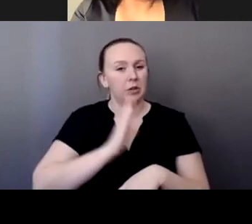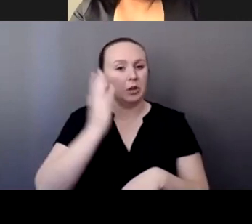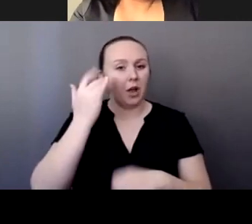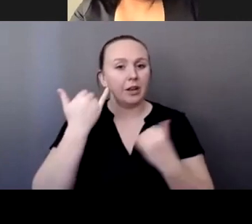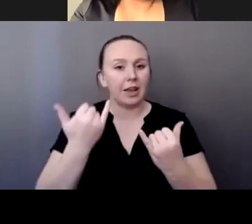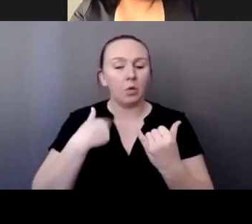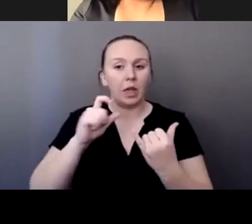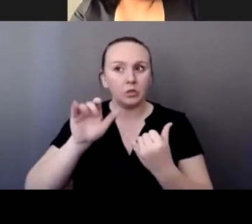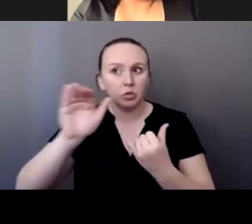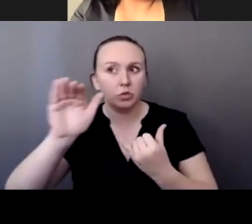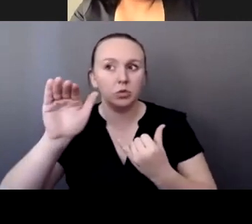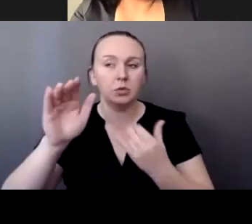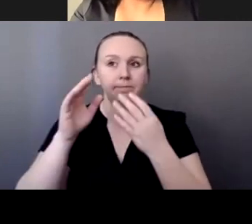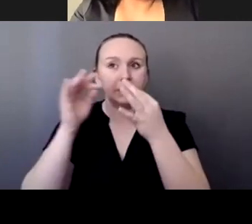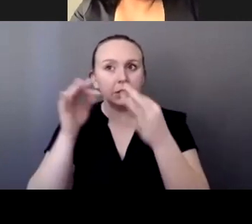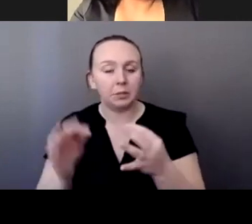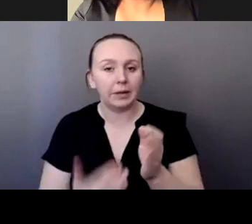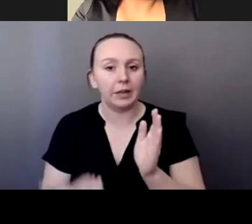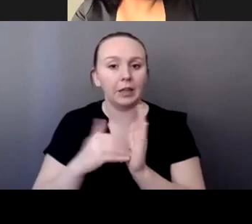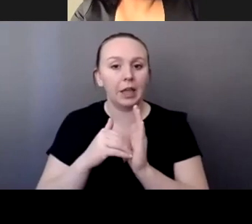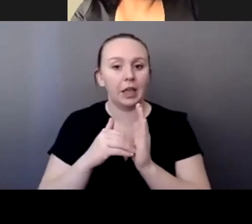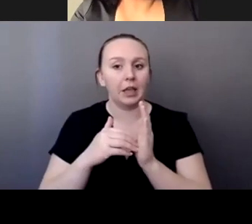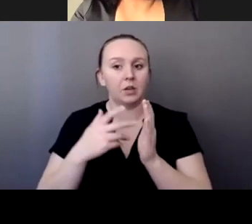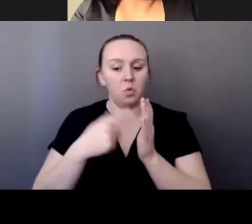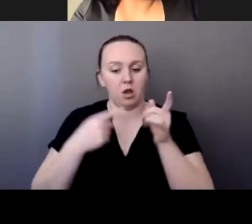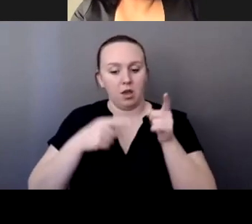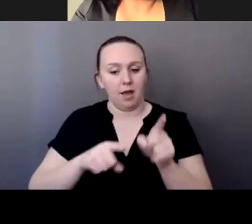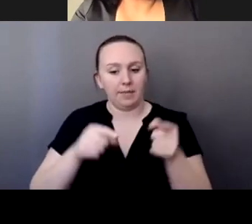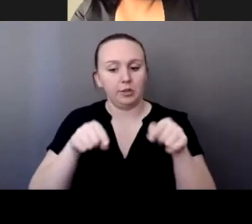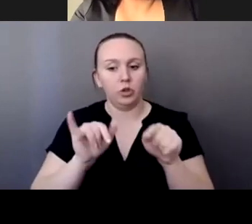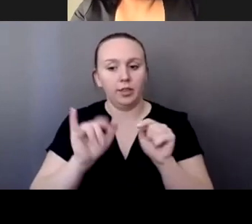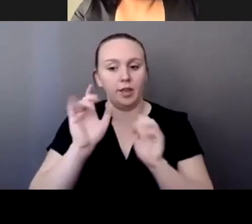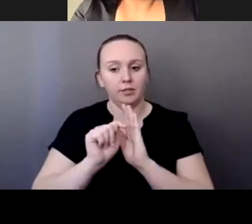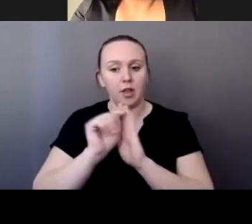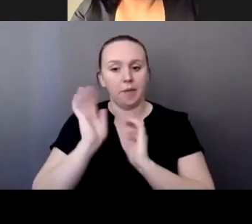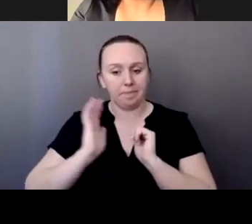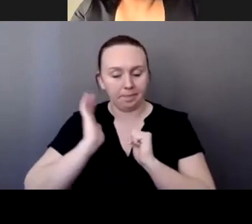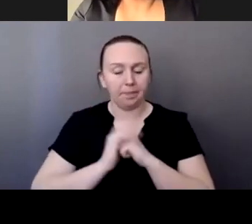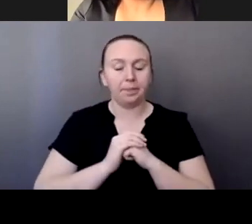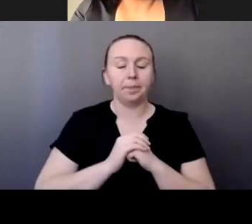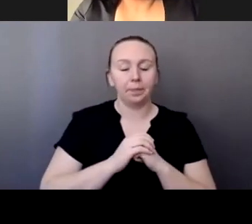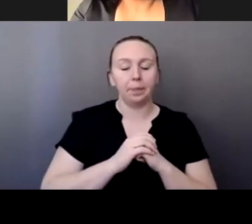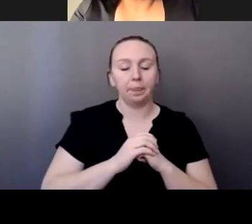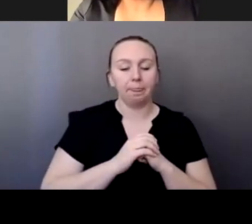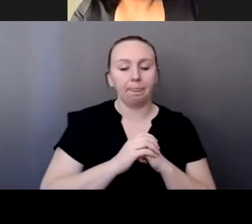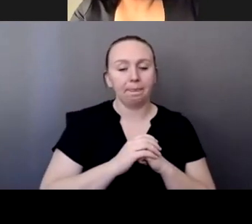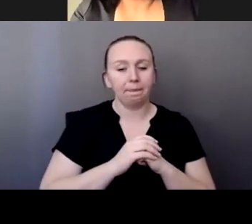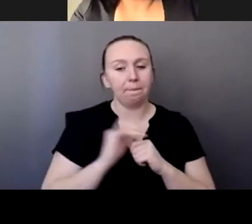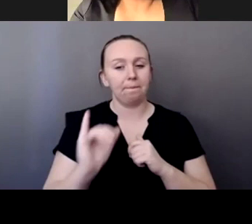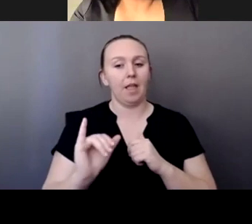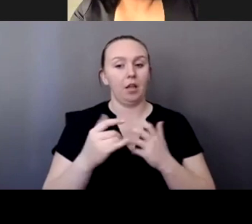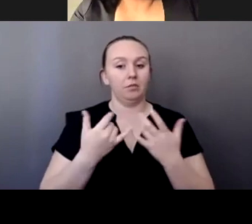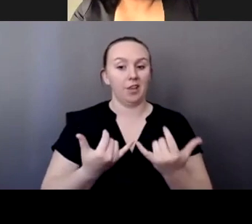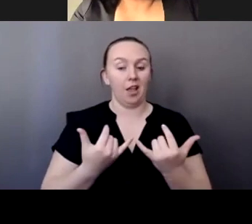them on, you know, what transpired during that time. So that's kind of where we're